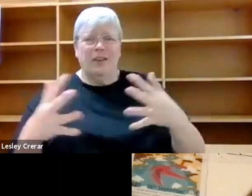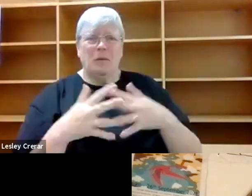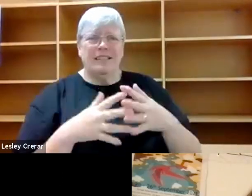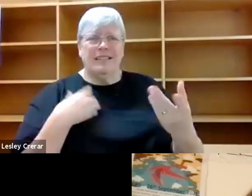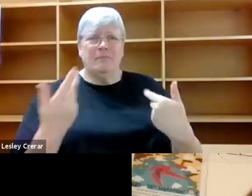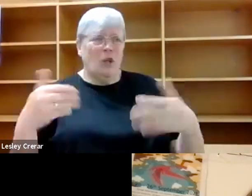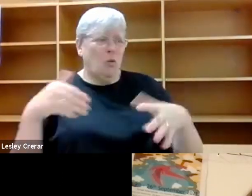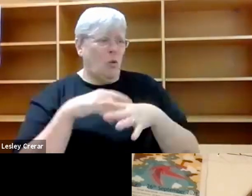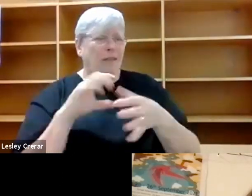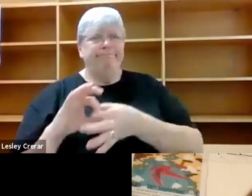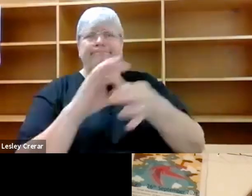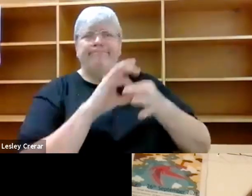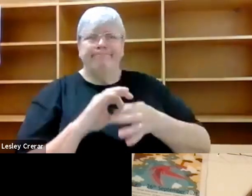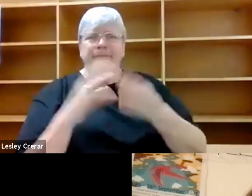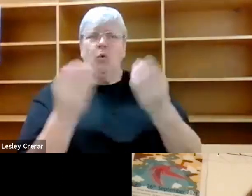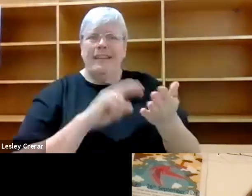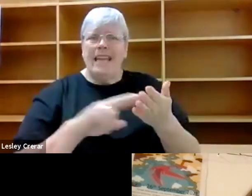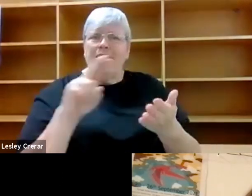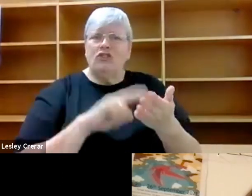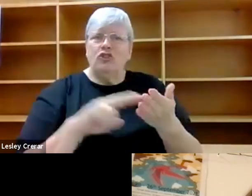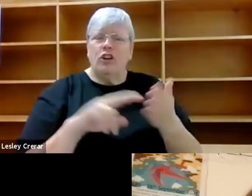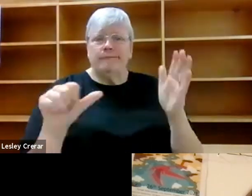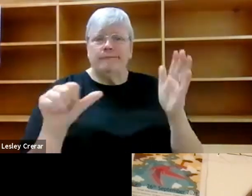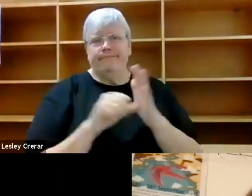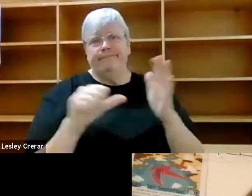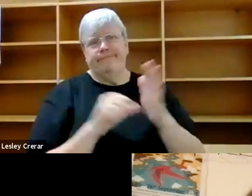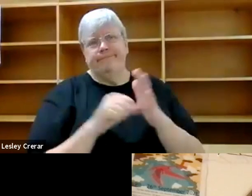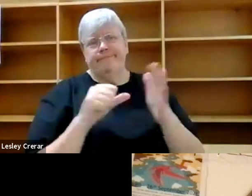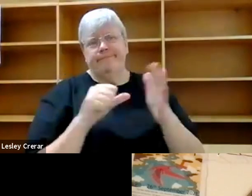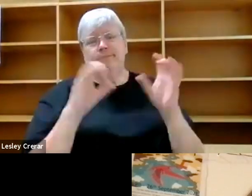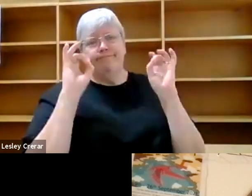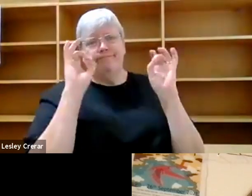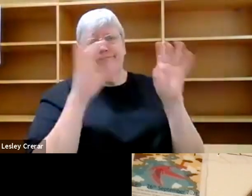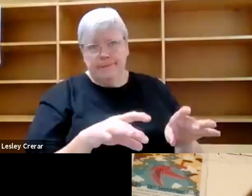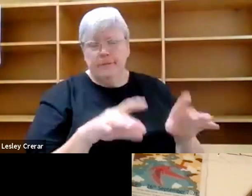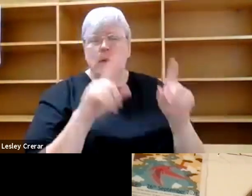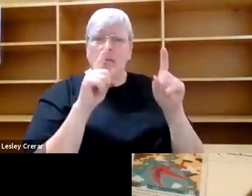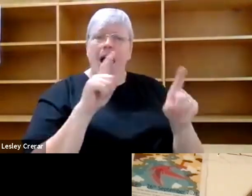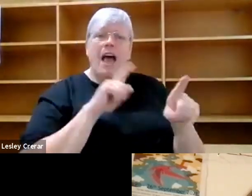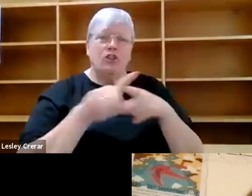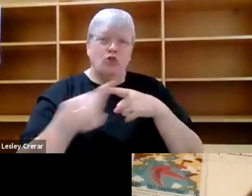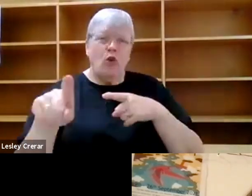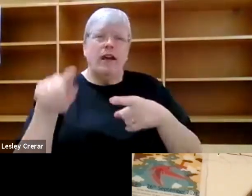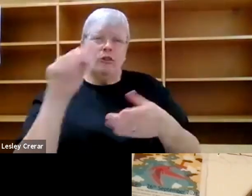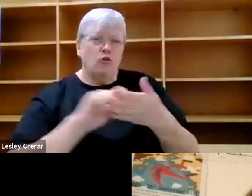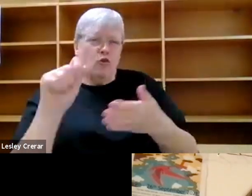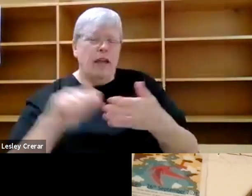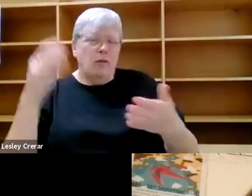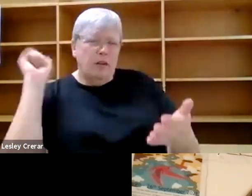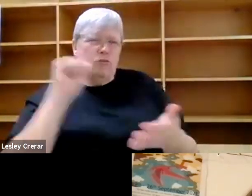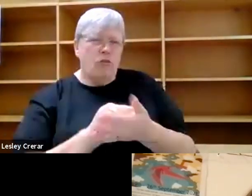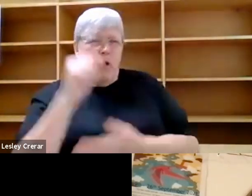nature. And it's really hard to shed that. And so I think, you I try to write with a sort of conscientiousness about that.